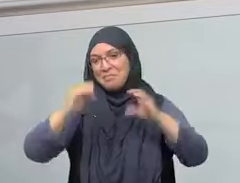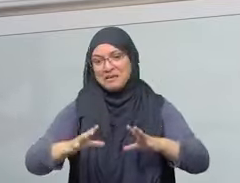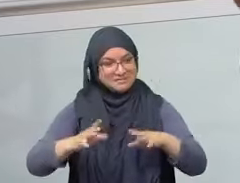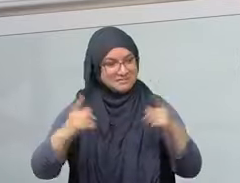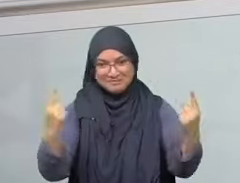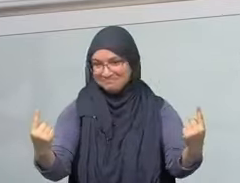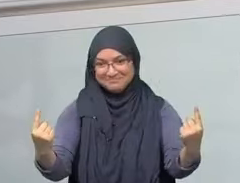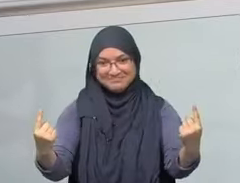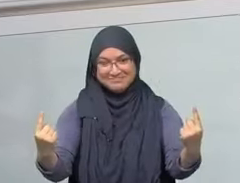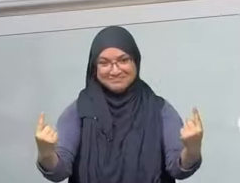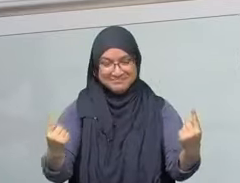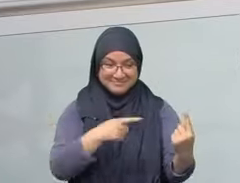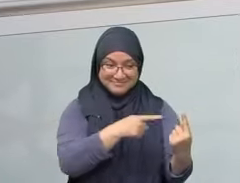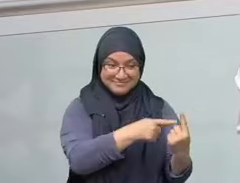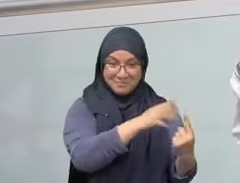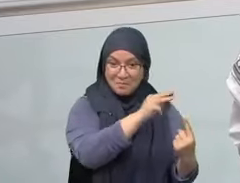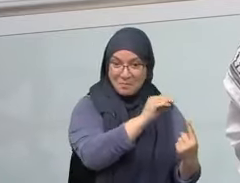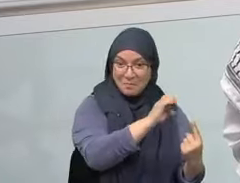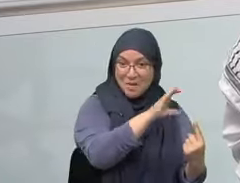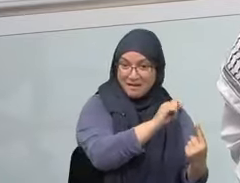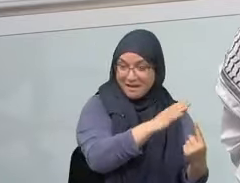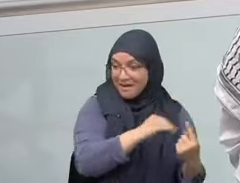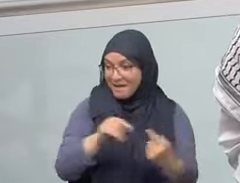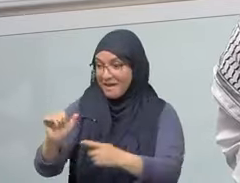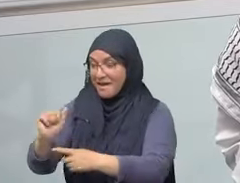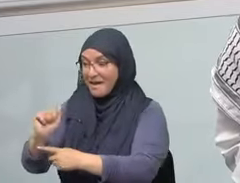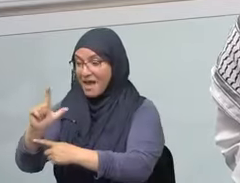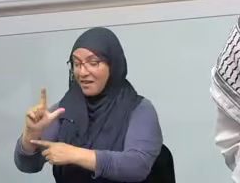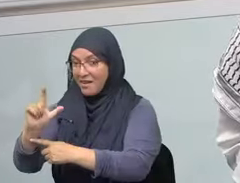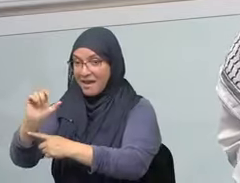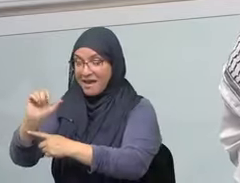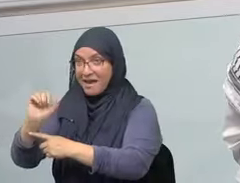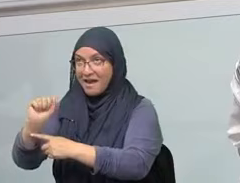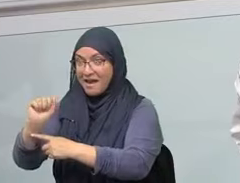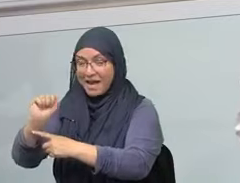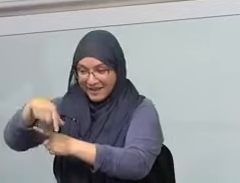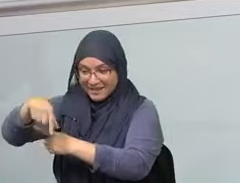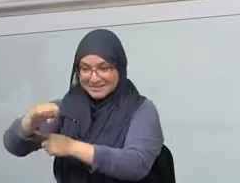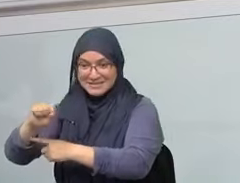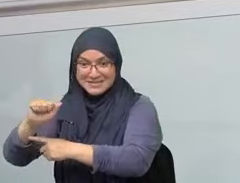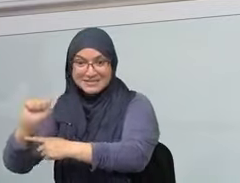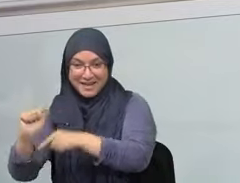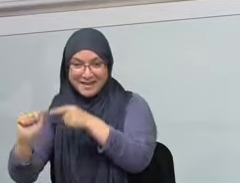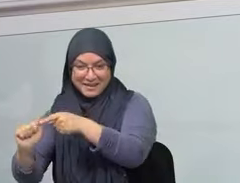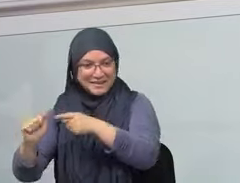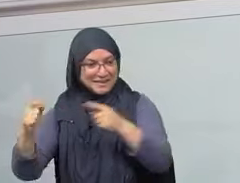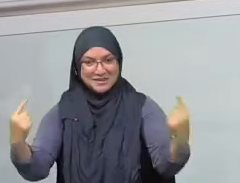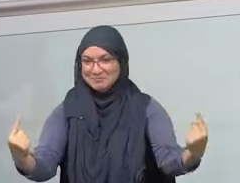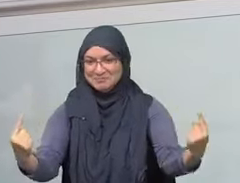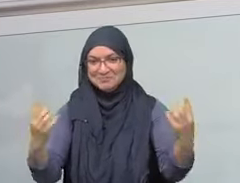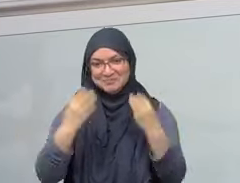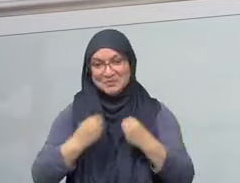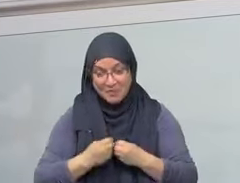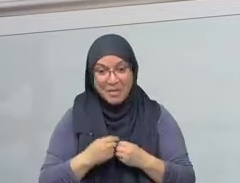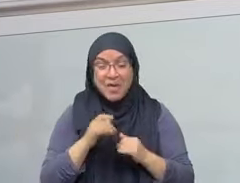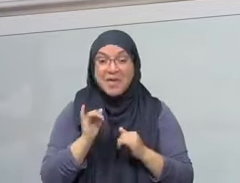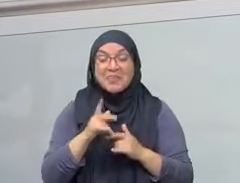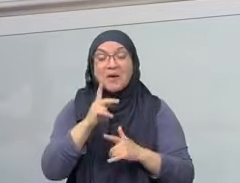reward of it to be stored for him in the hereafter. So blessed that the Prophet sallallahu